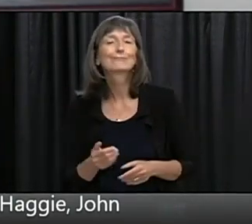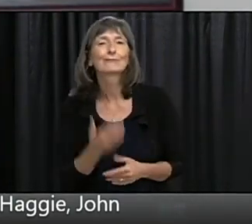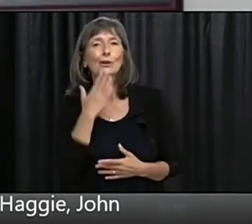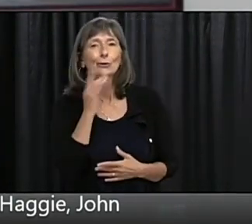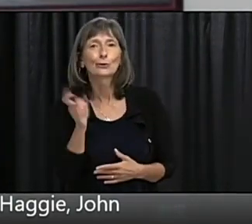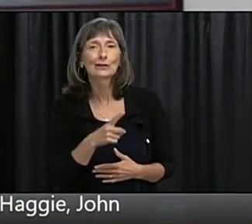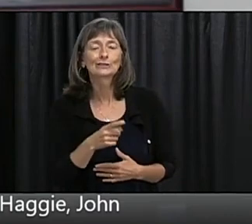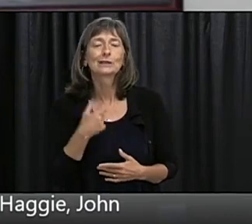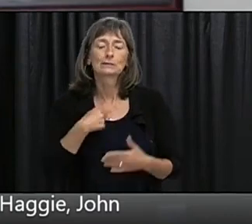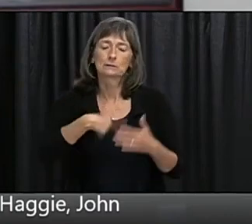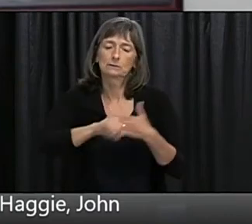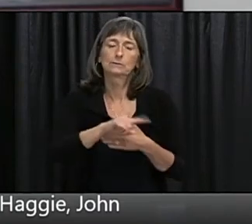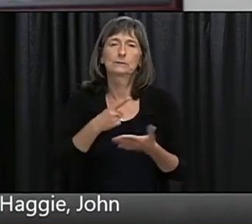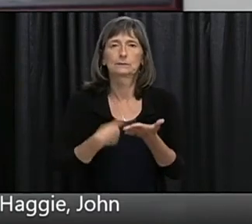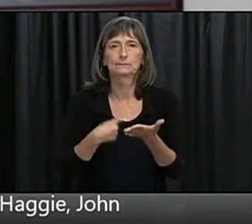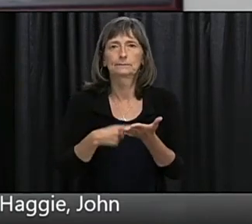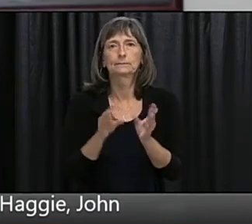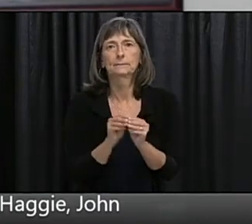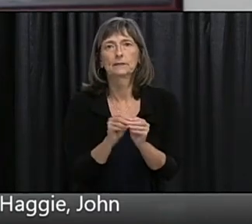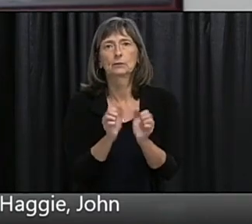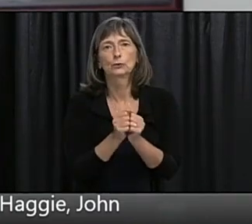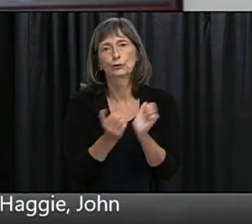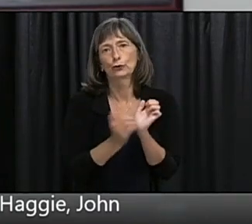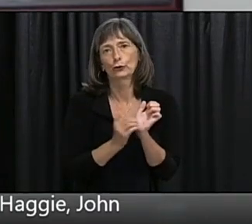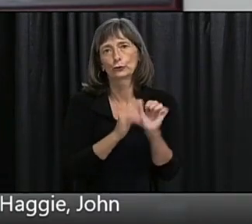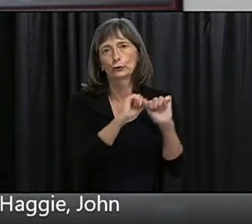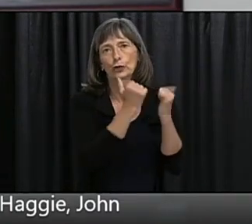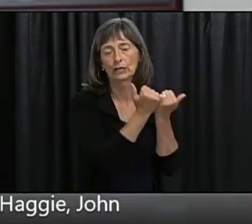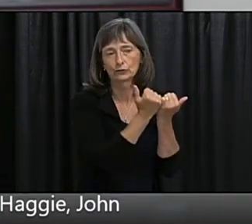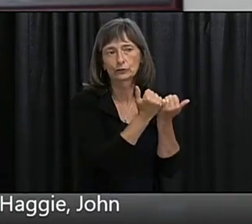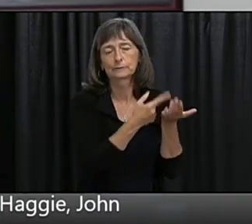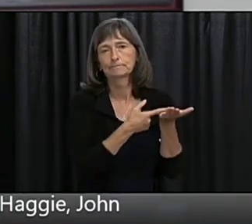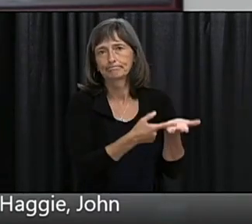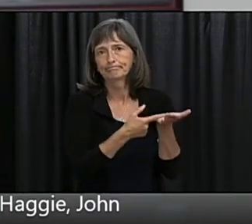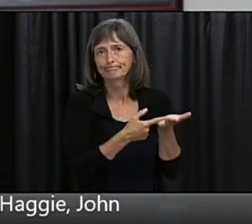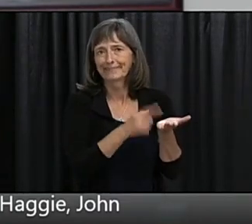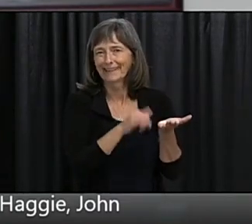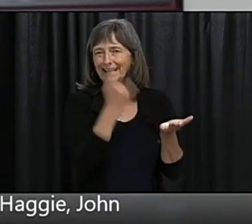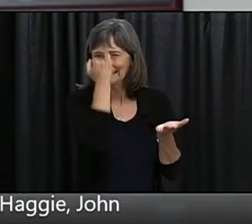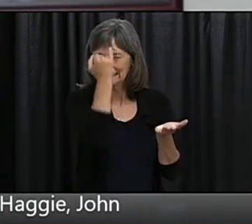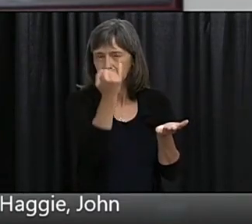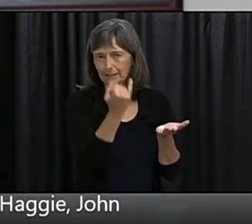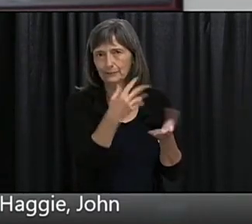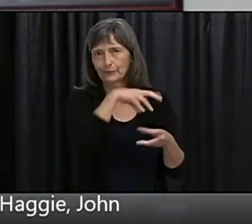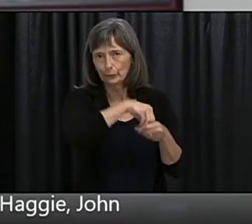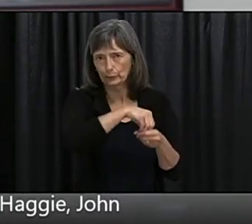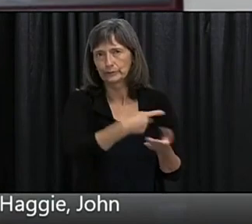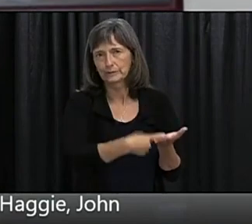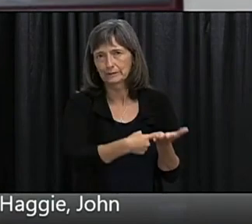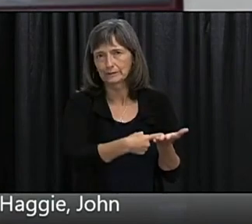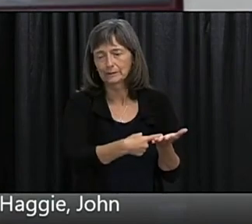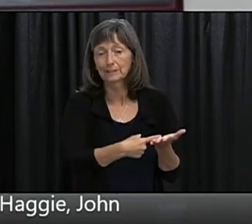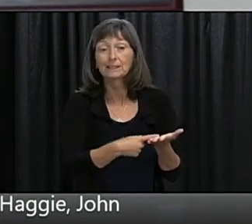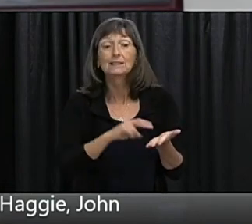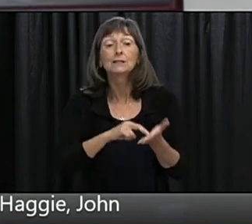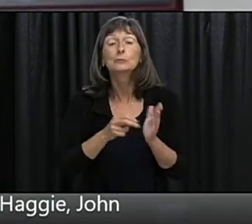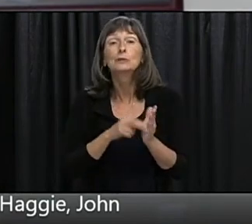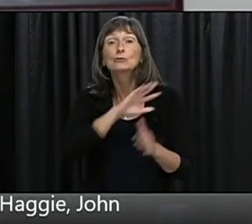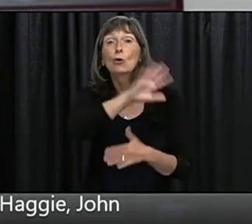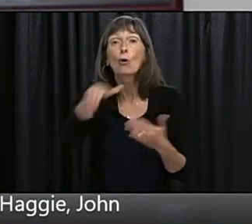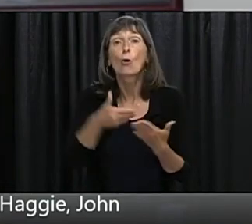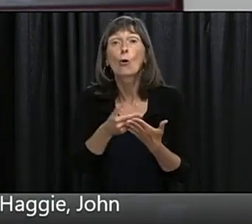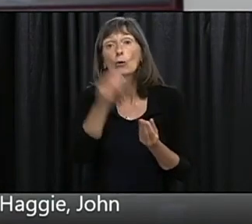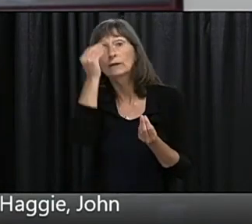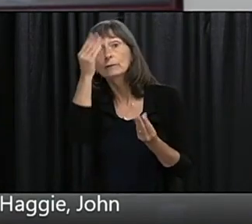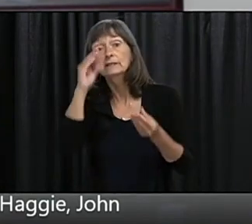next phase of the ideas that we floated at the last meeting which is essentially to pool our information